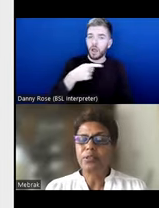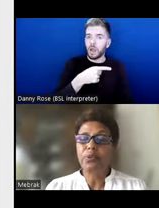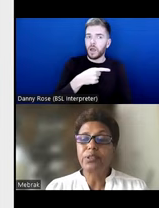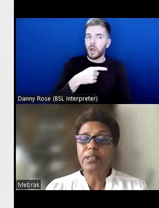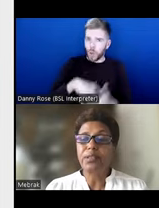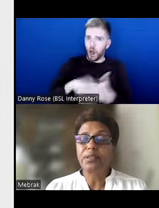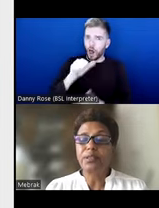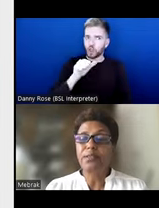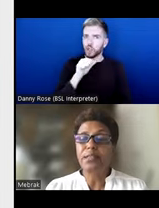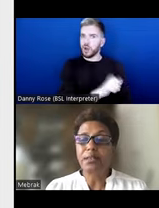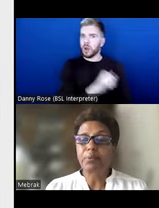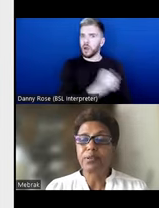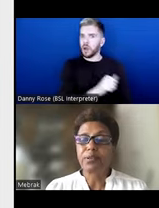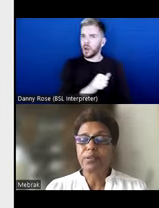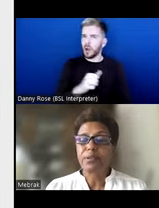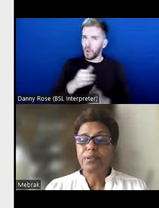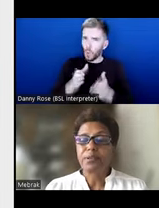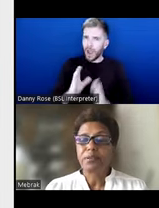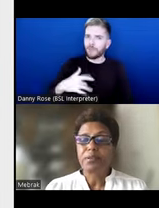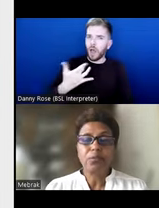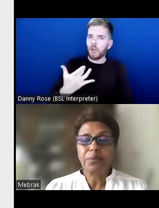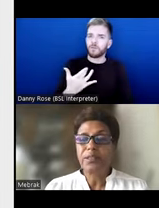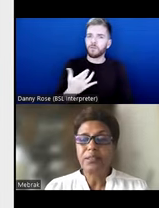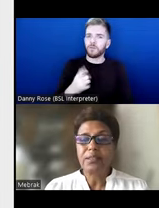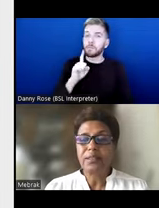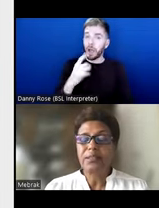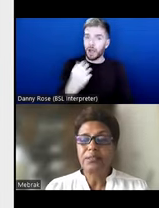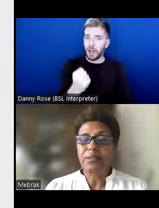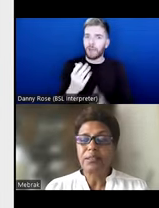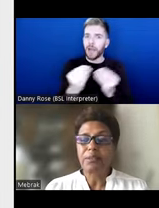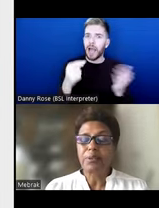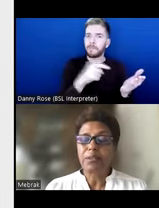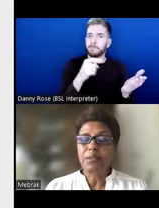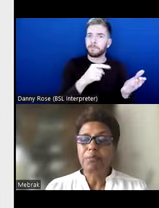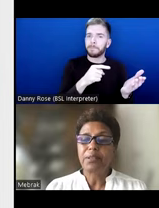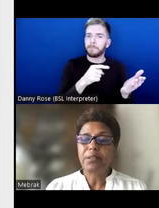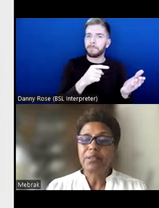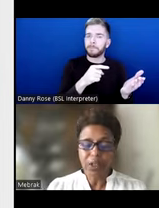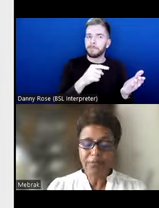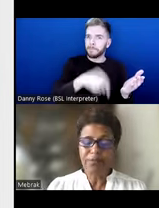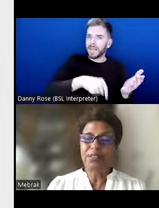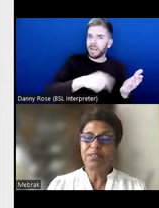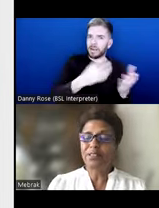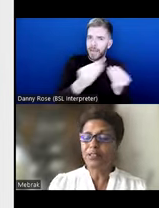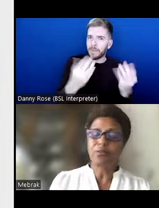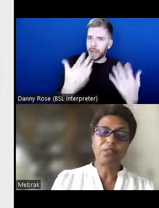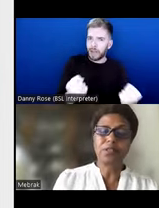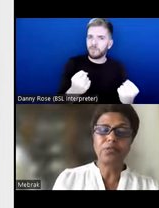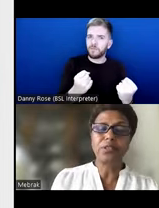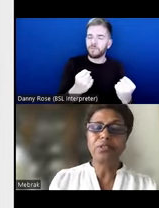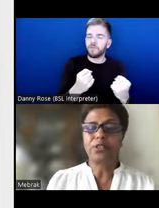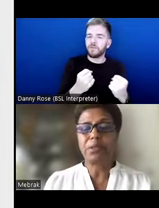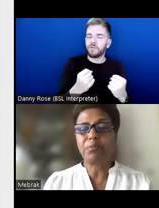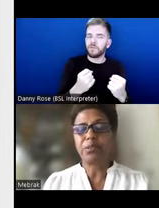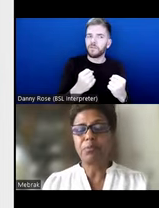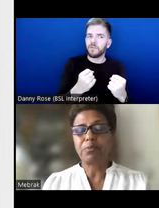life, within that, there is a gap. And nobody can deny that there is a gap. But you have to see, you know, I